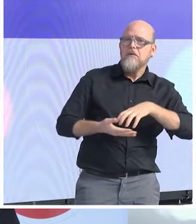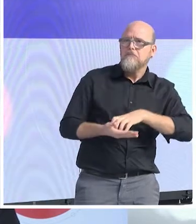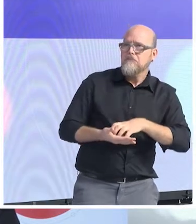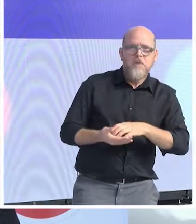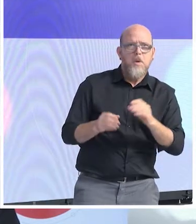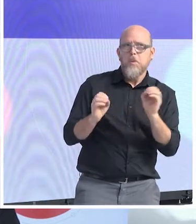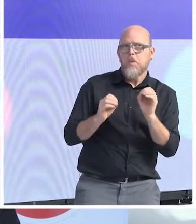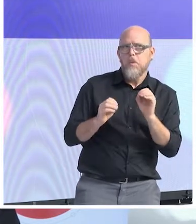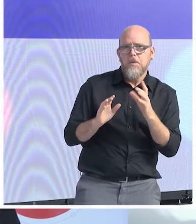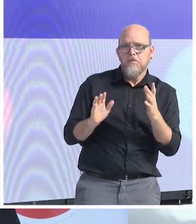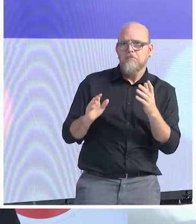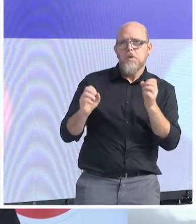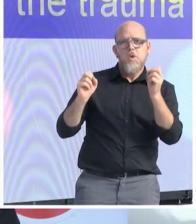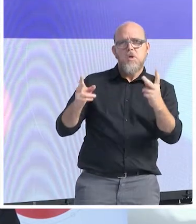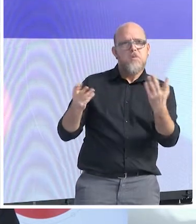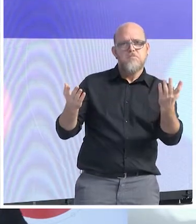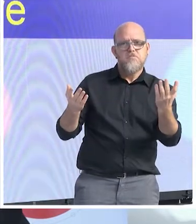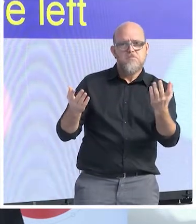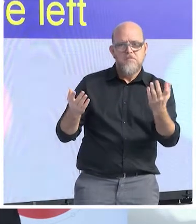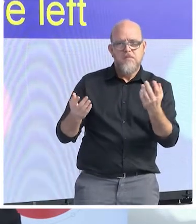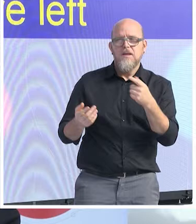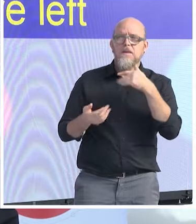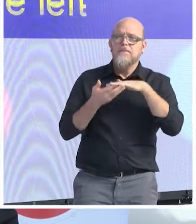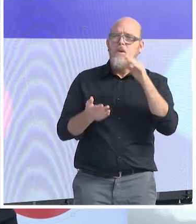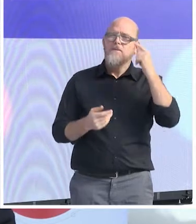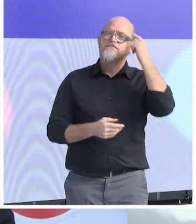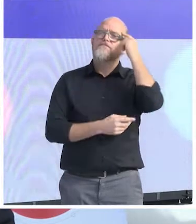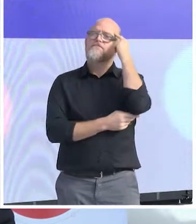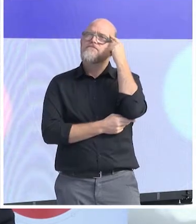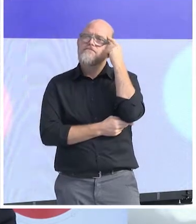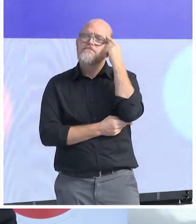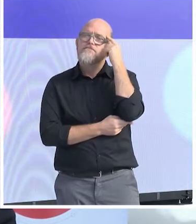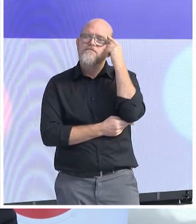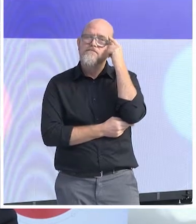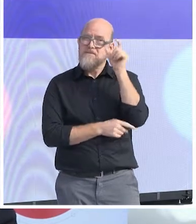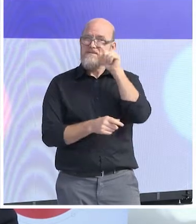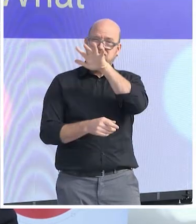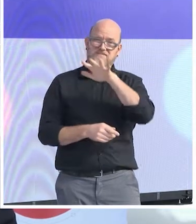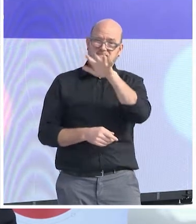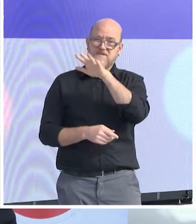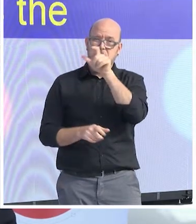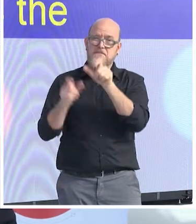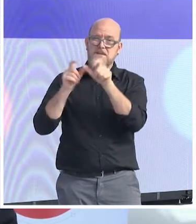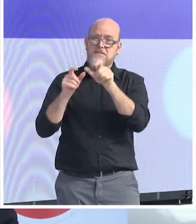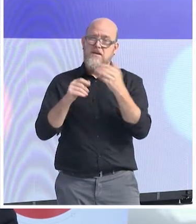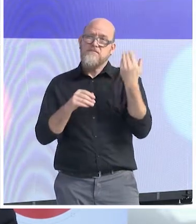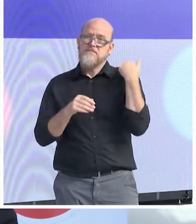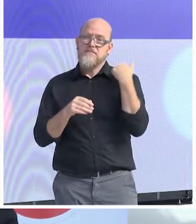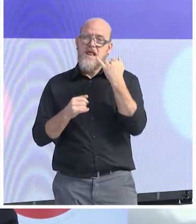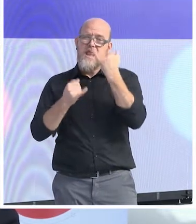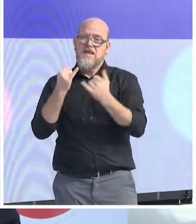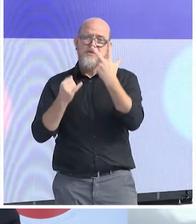that have left for the last 30 years. What people don't realize is the major political impact of the